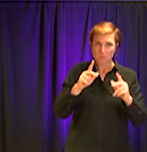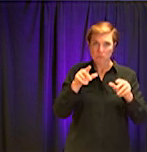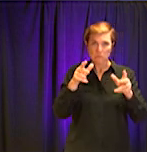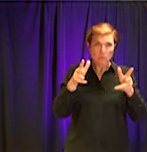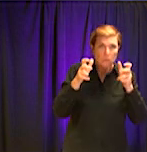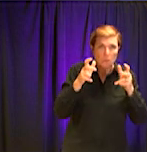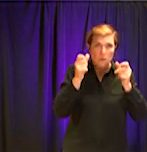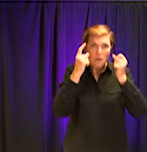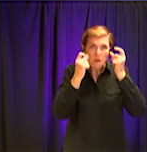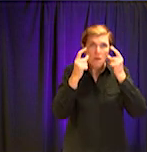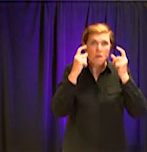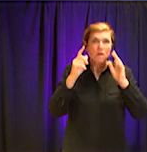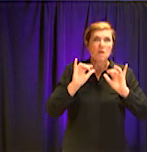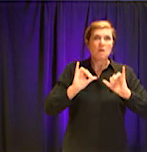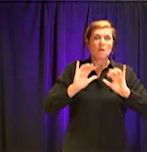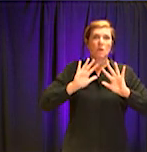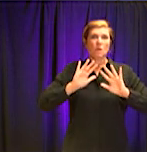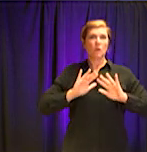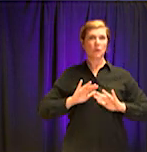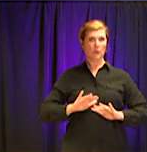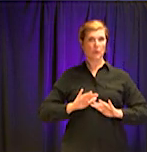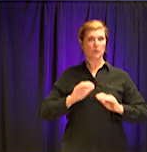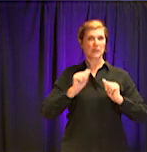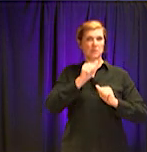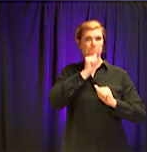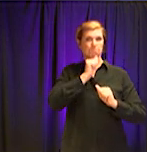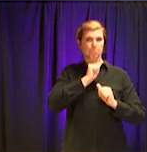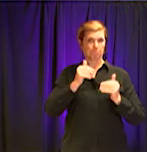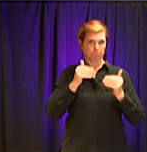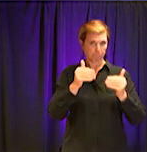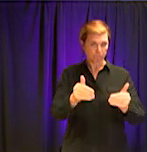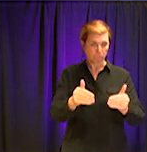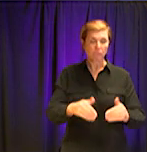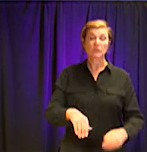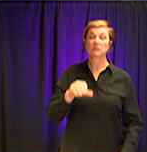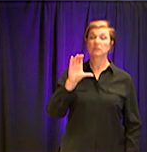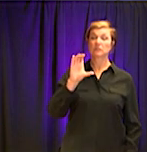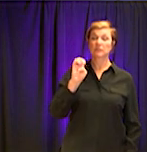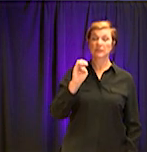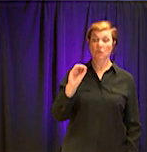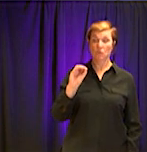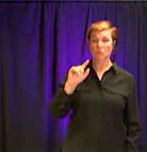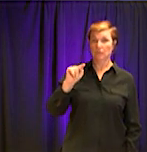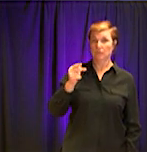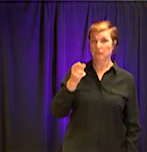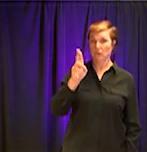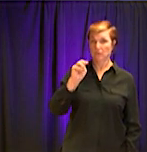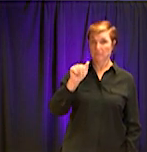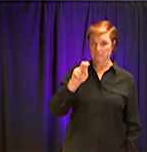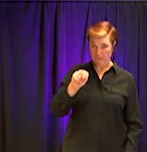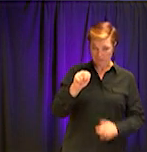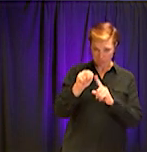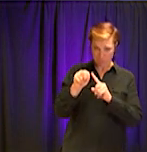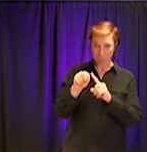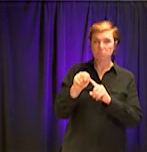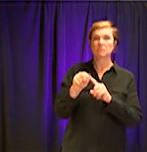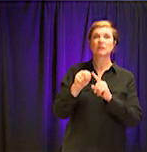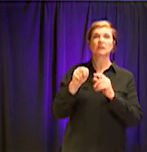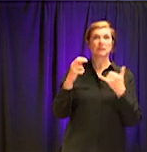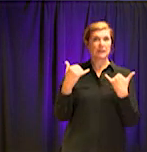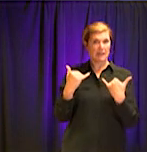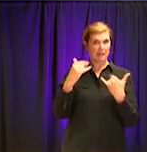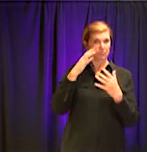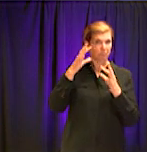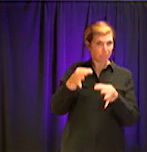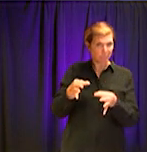CEO Michael Thurman has devised this town hall for all of you on the DeKalb County website, on Twitter, and on